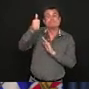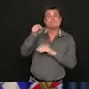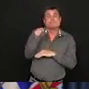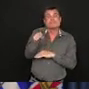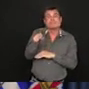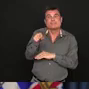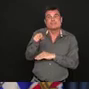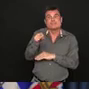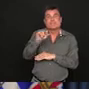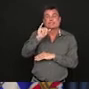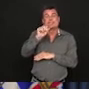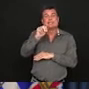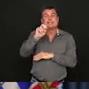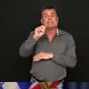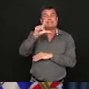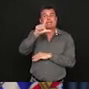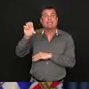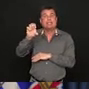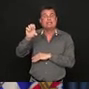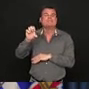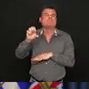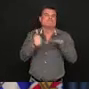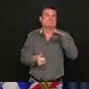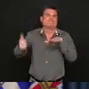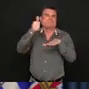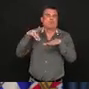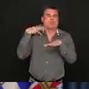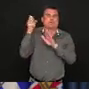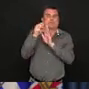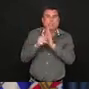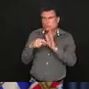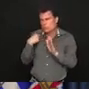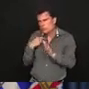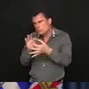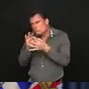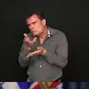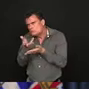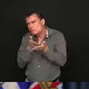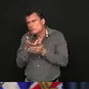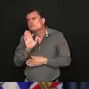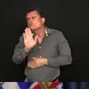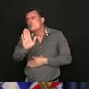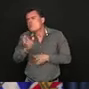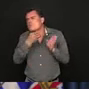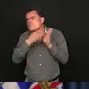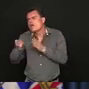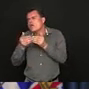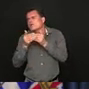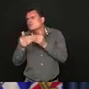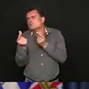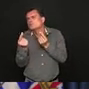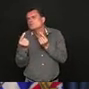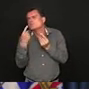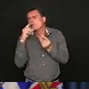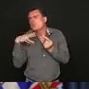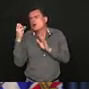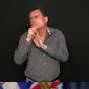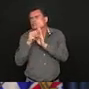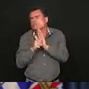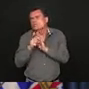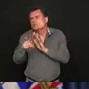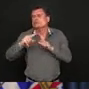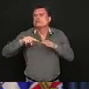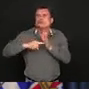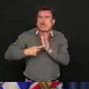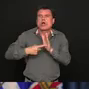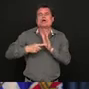I think now more than ever we want to have a kind of a unity of purpose. I know all of the three southern jurisdictions are